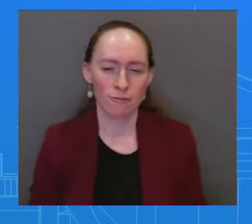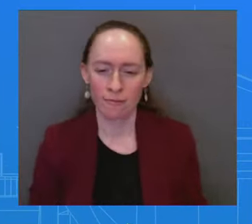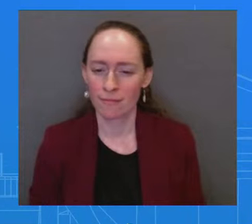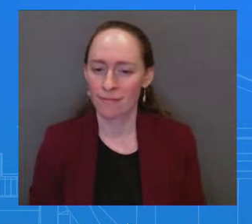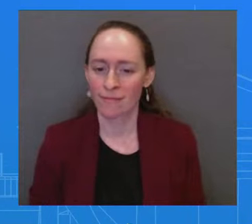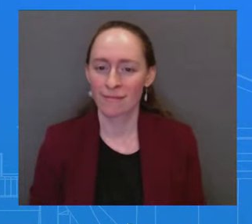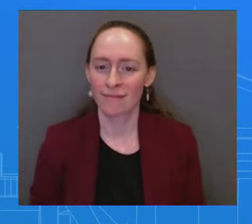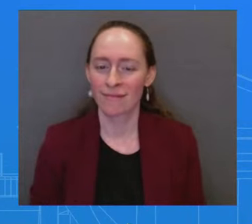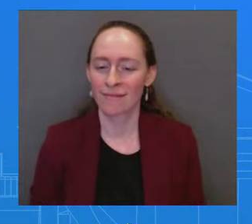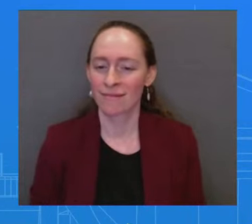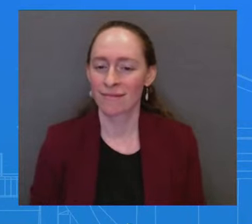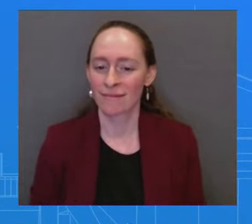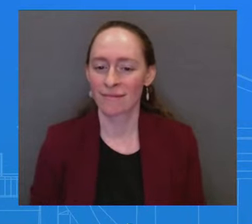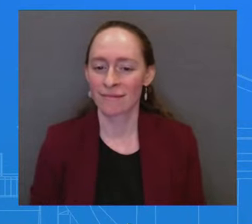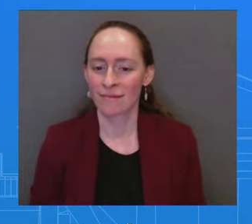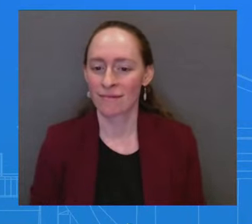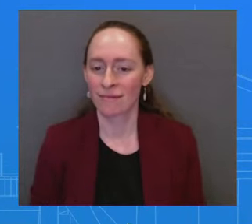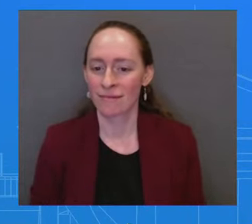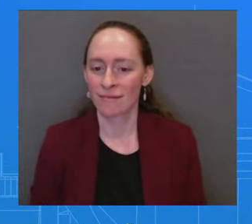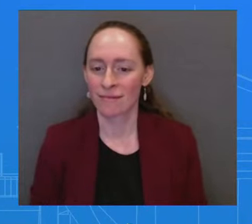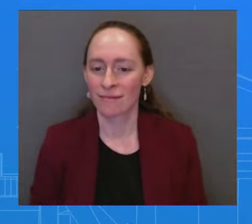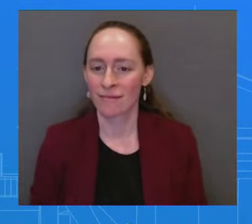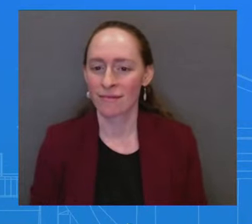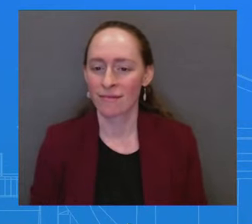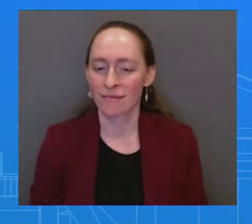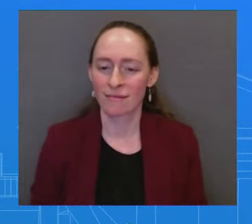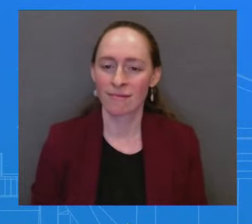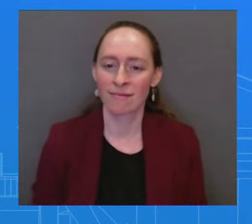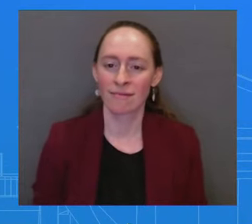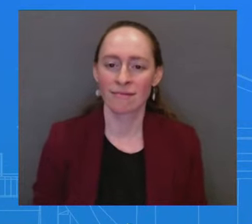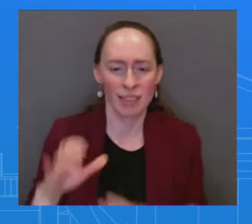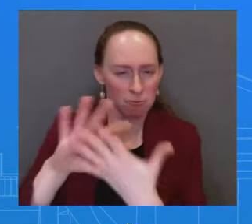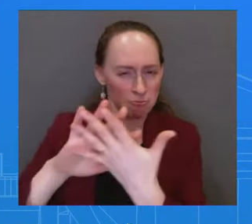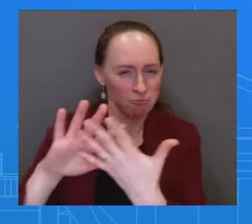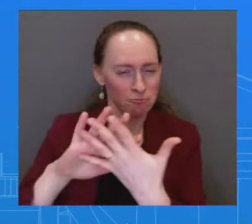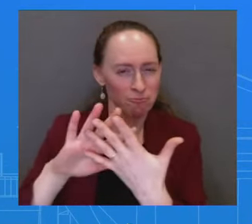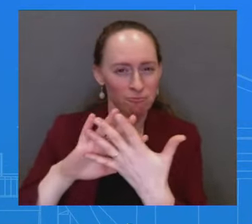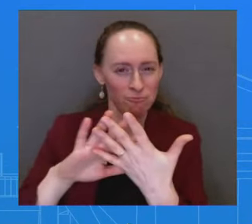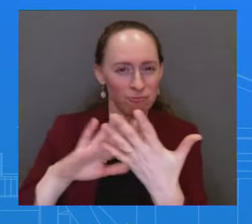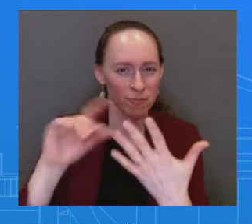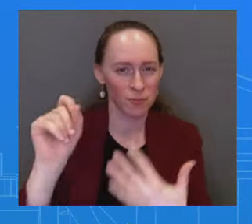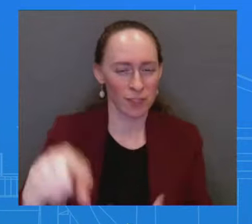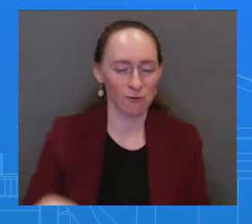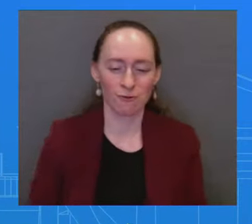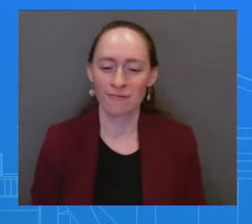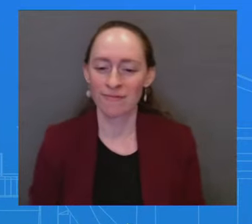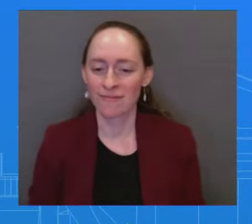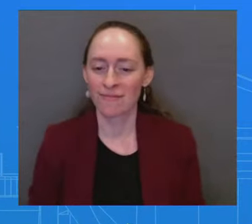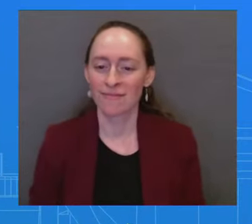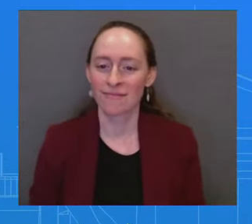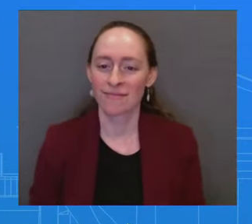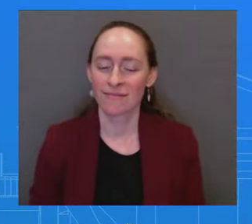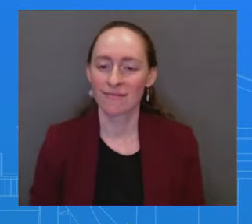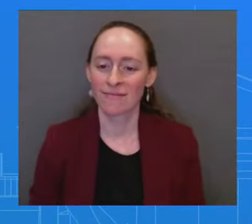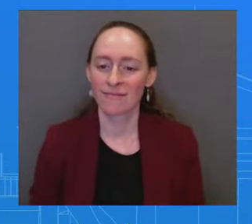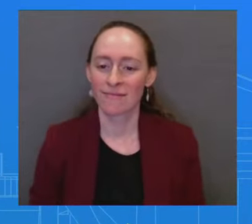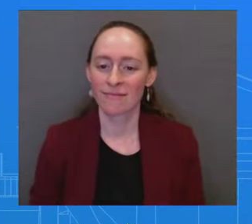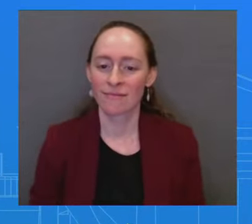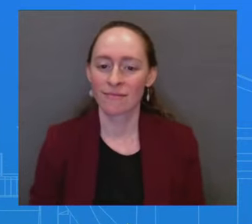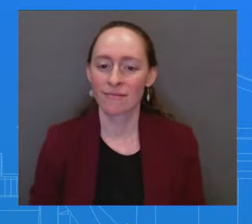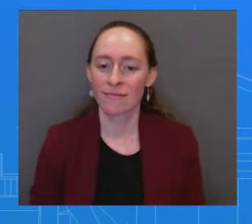negotiation on NATO's accession. Do you see this as, you know, still up for